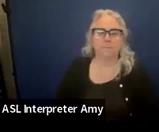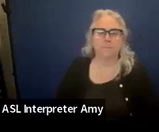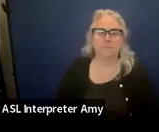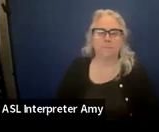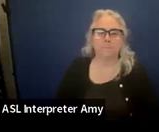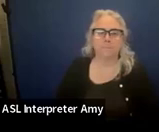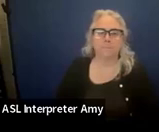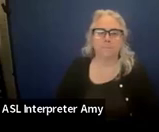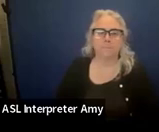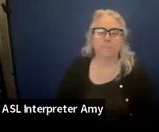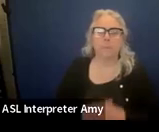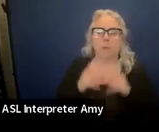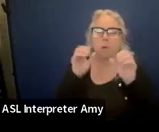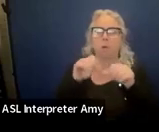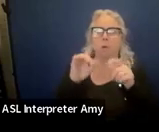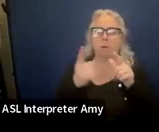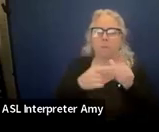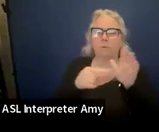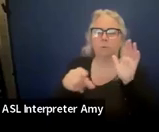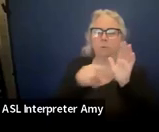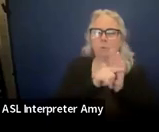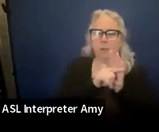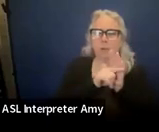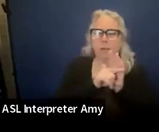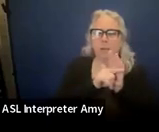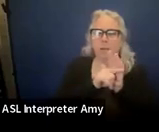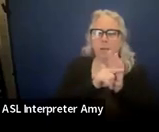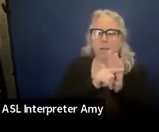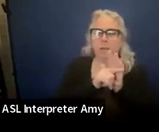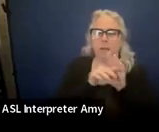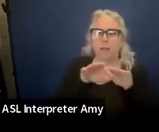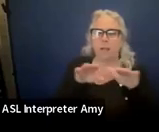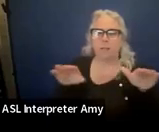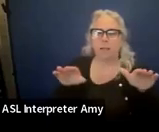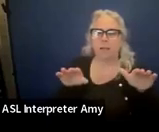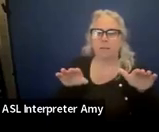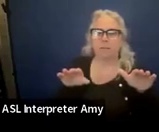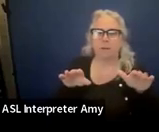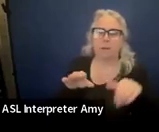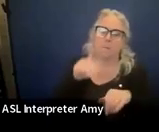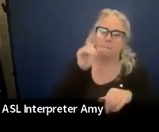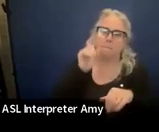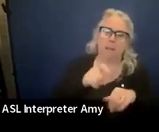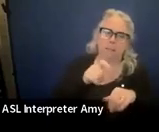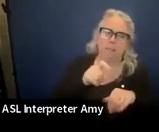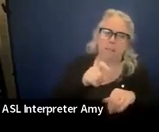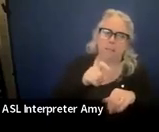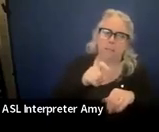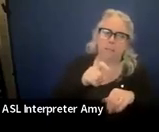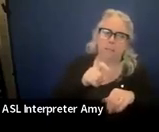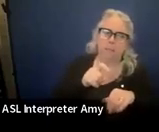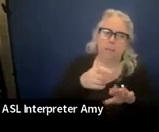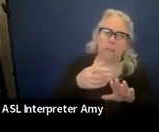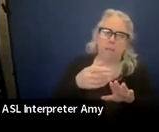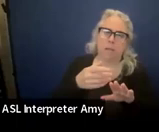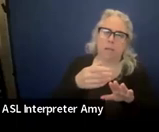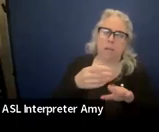Could first grade present level be prerequisite for second grade goal? I have to think about that one, Andra.